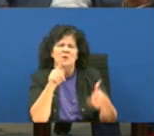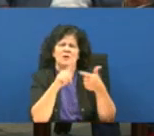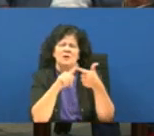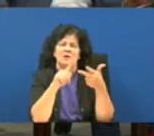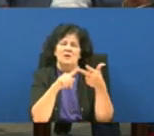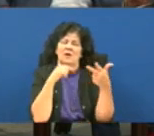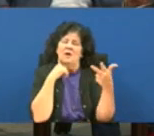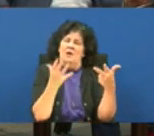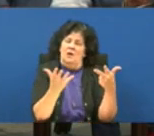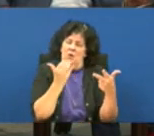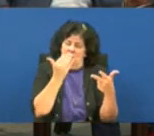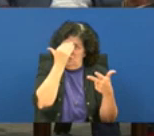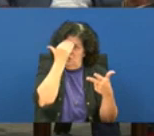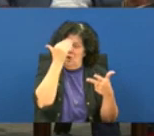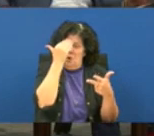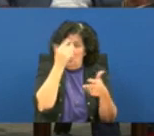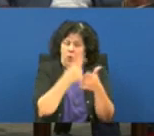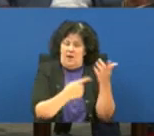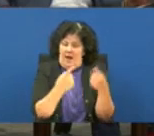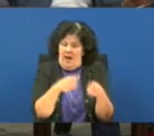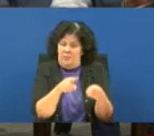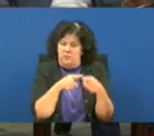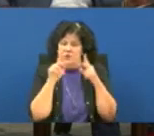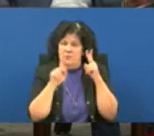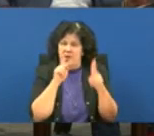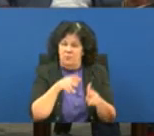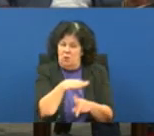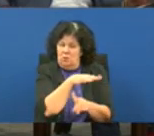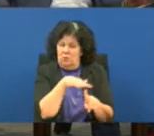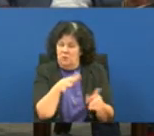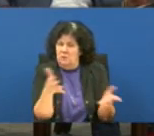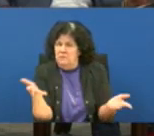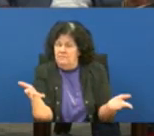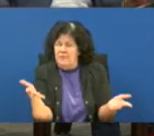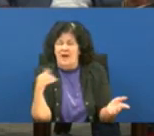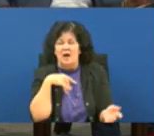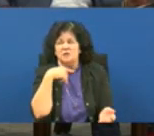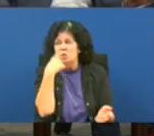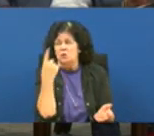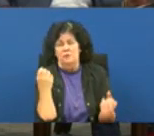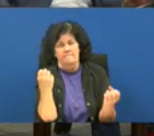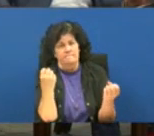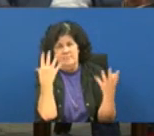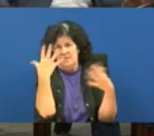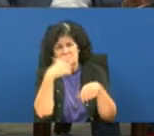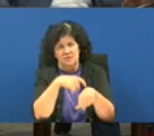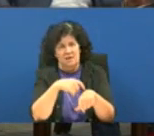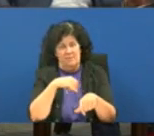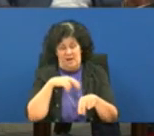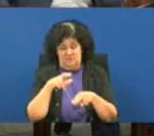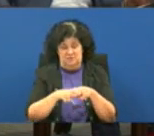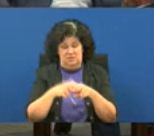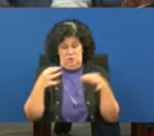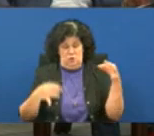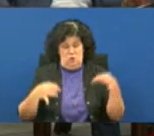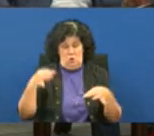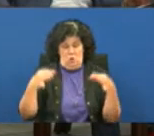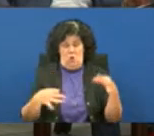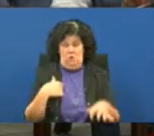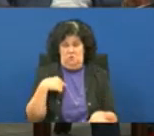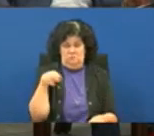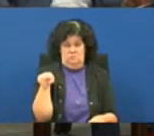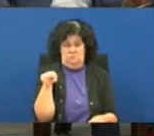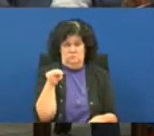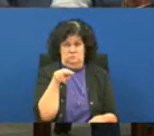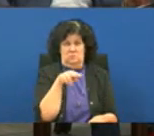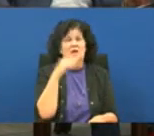know where those folks end up because i can tell you as i've told you from time and time again i'm sitting in the court and i can tell you where a lot of those